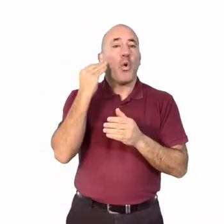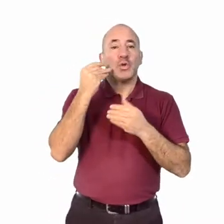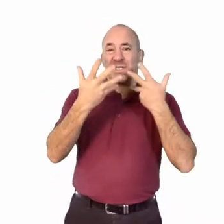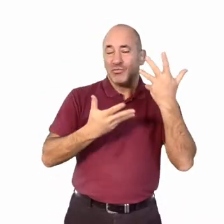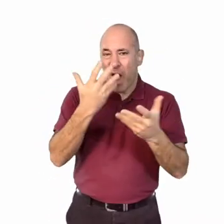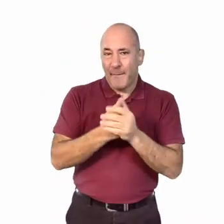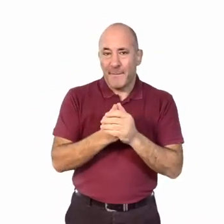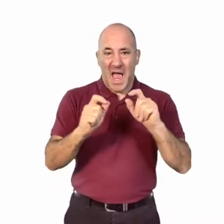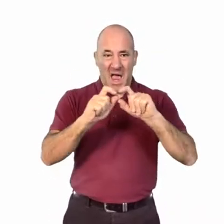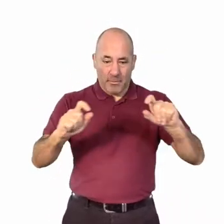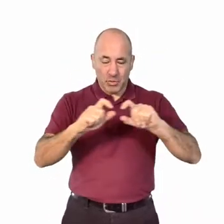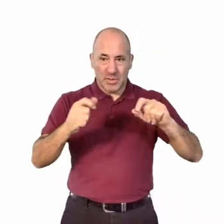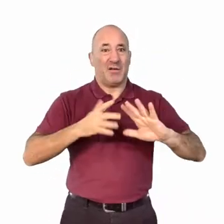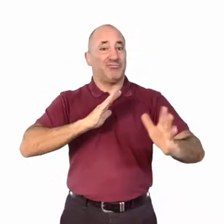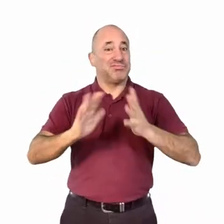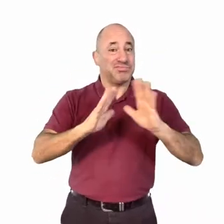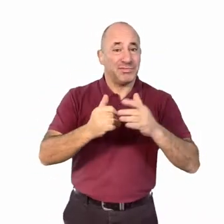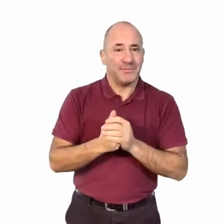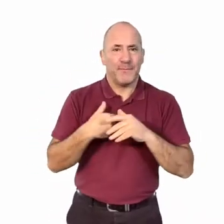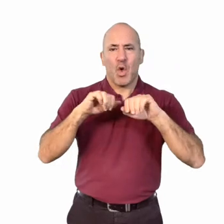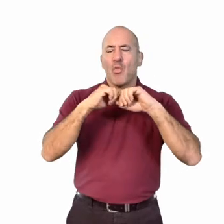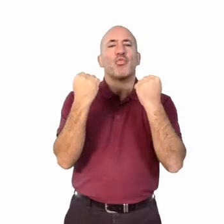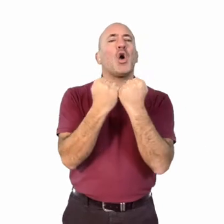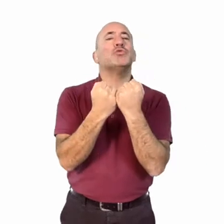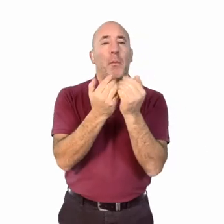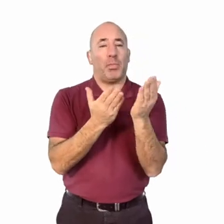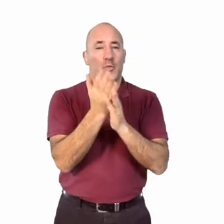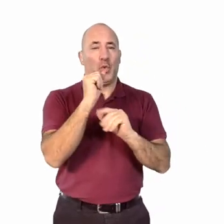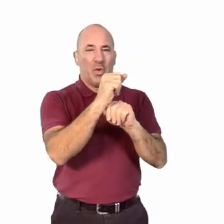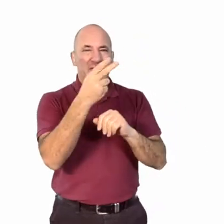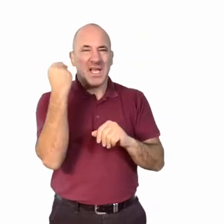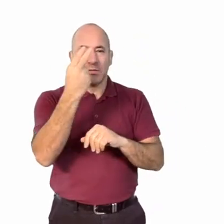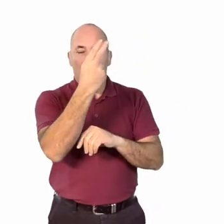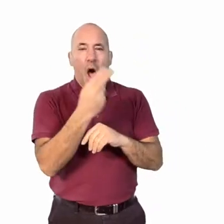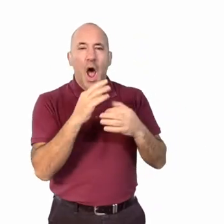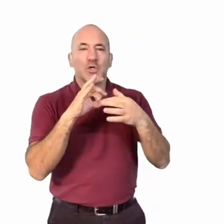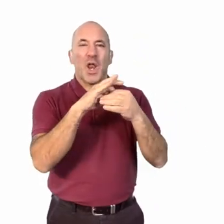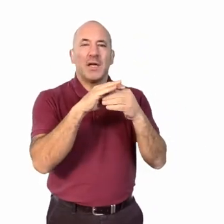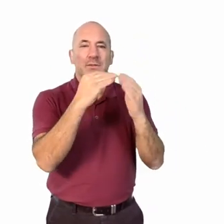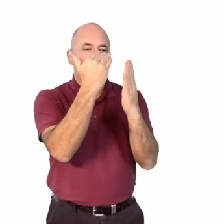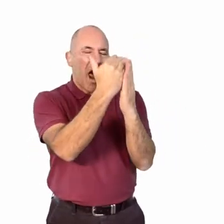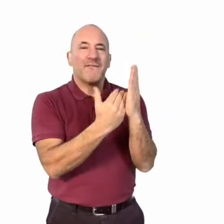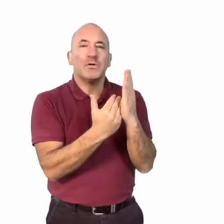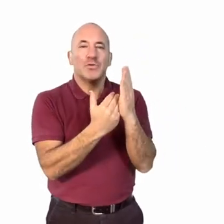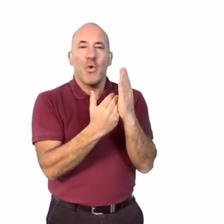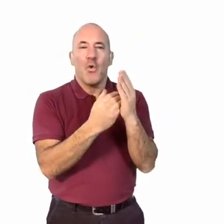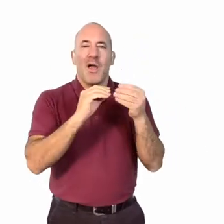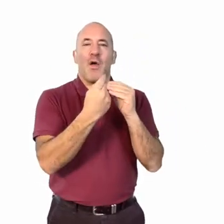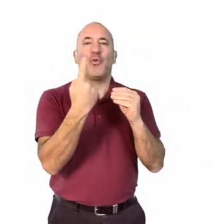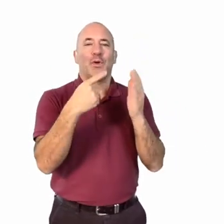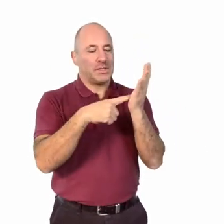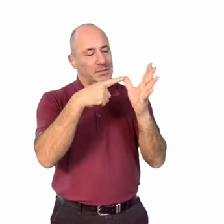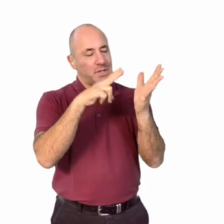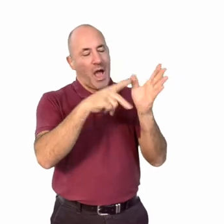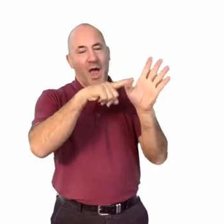BSL interpreted. Our workshop is inspired by the Sense Art Connect manifesto created by visual artist